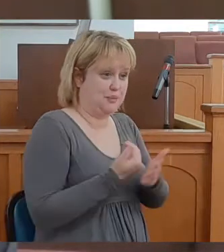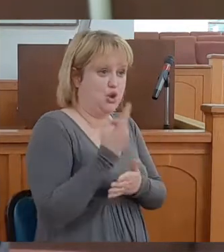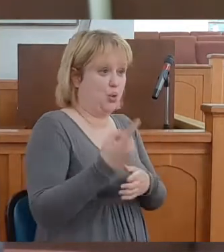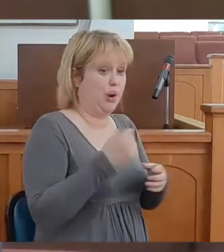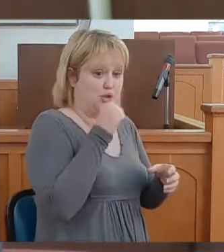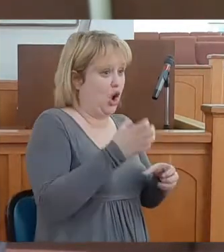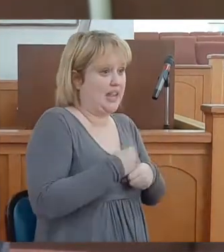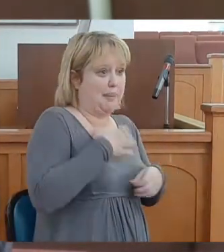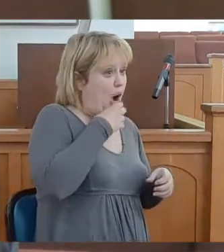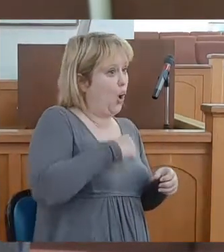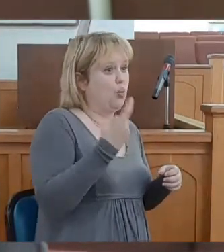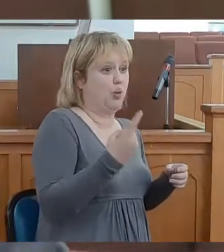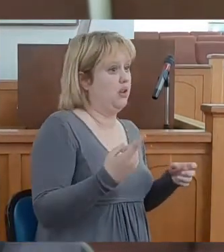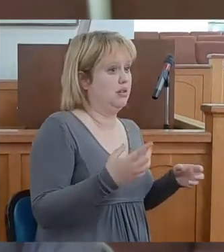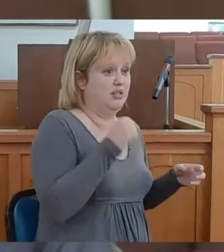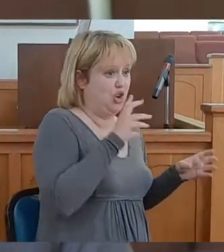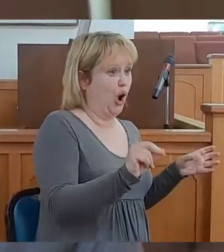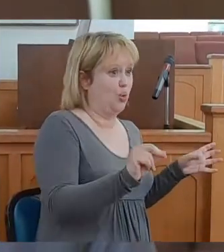you ain't getting this.